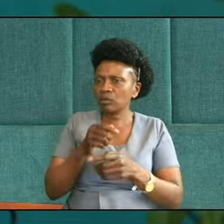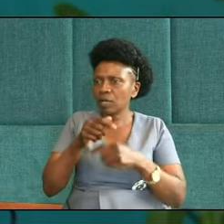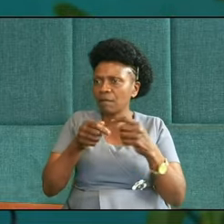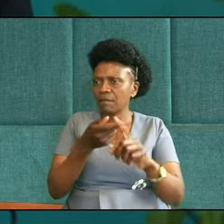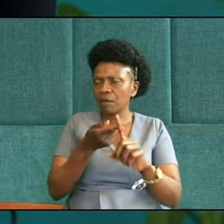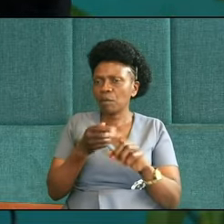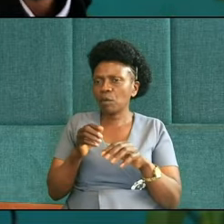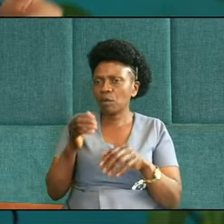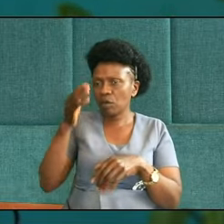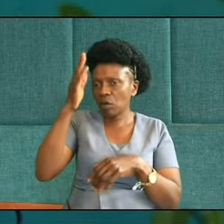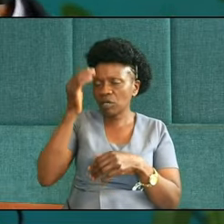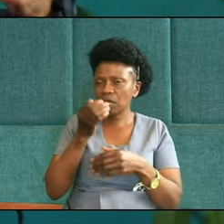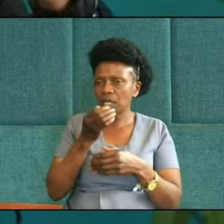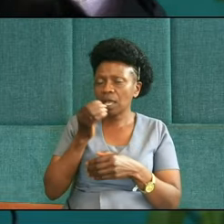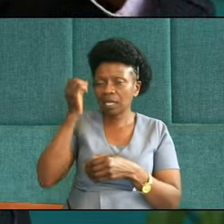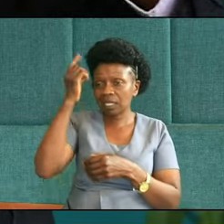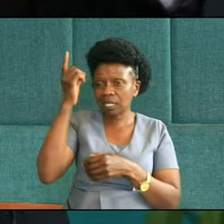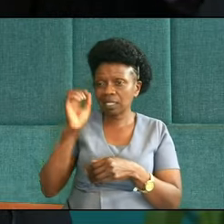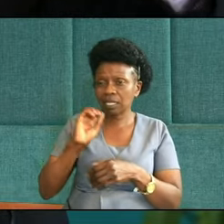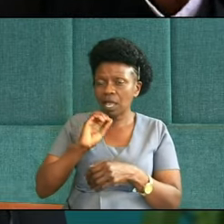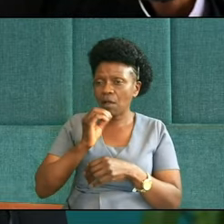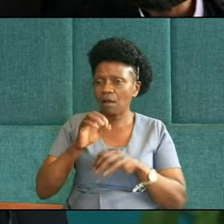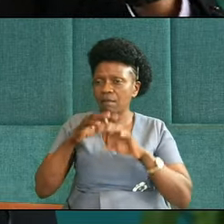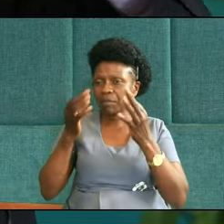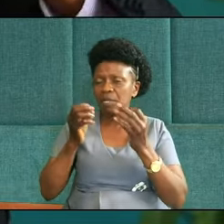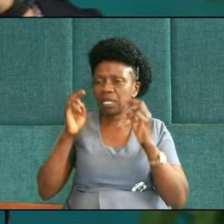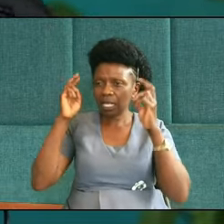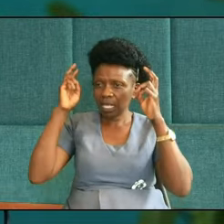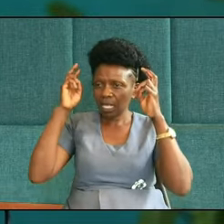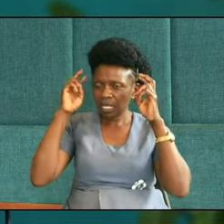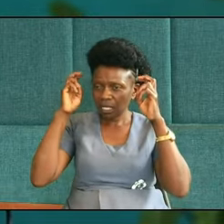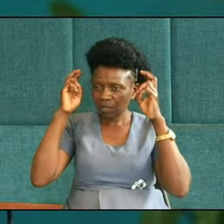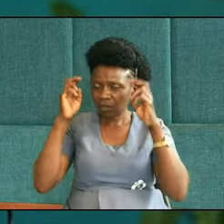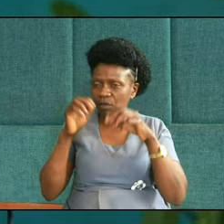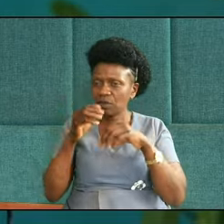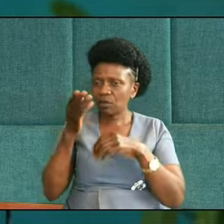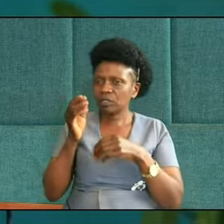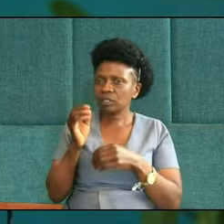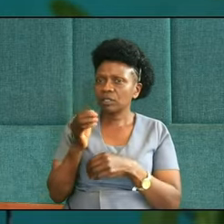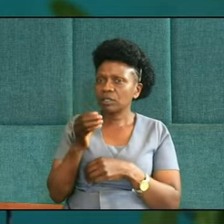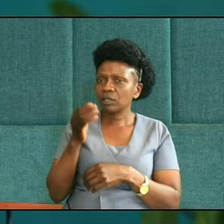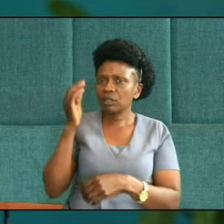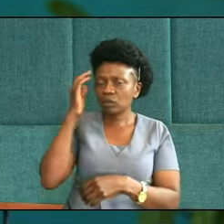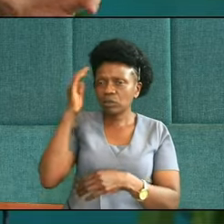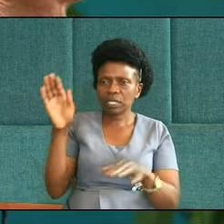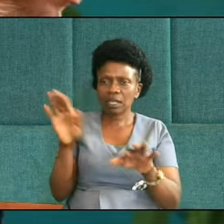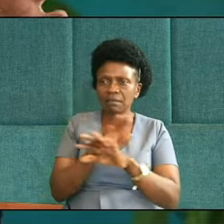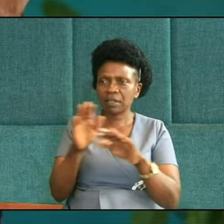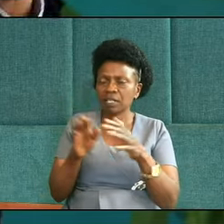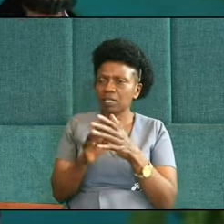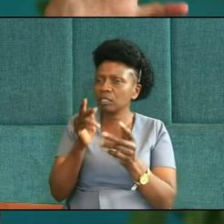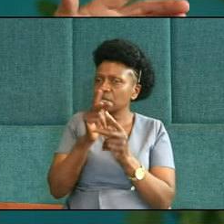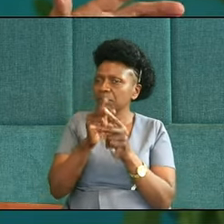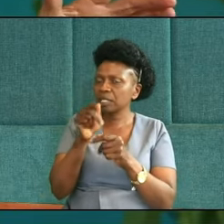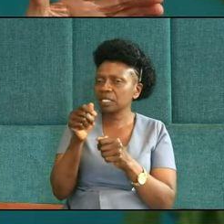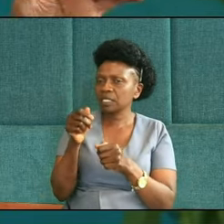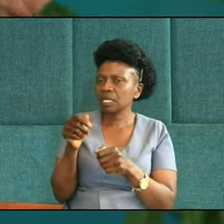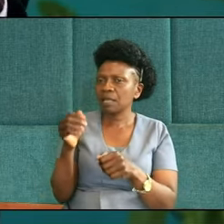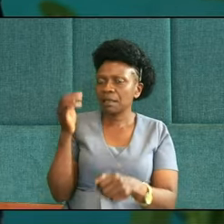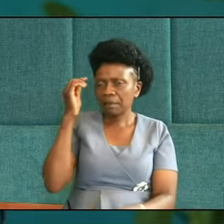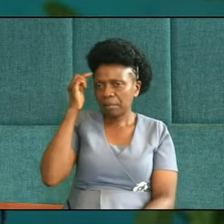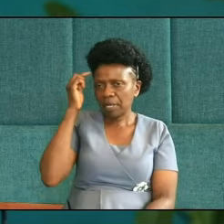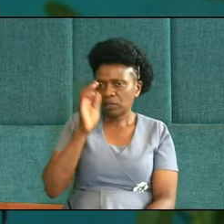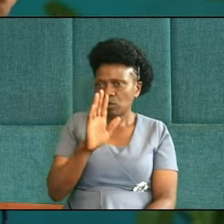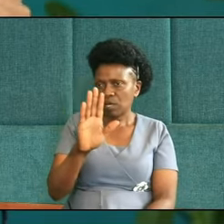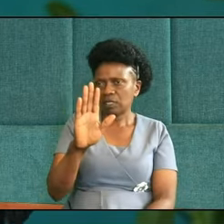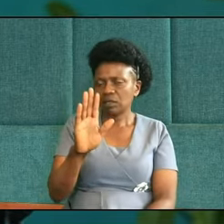from. God understands our family issues. God takes that into account. And so, keep that in mind. Don't become discouraged.